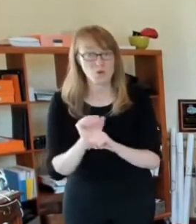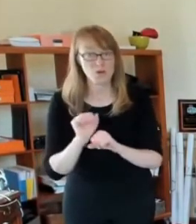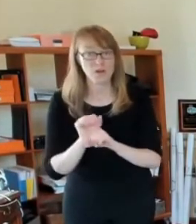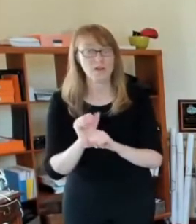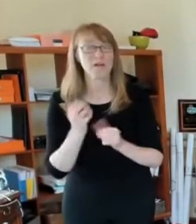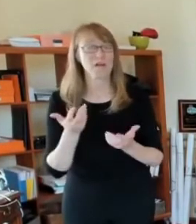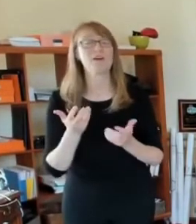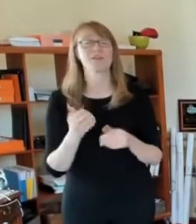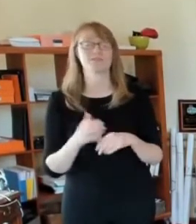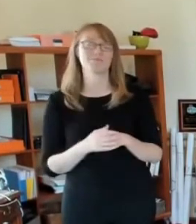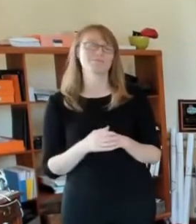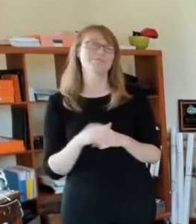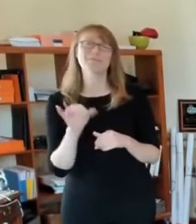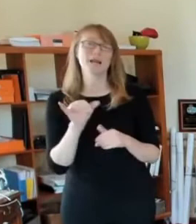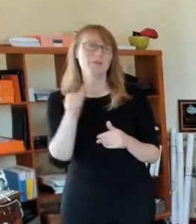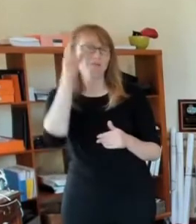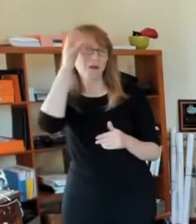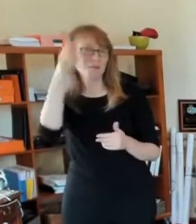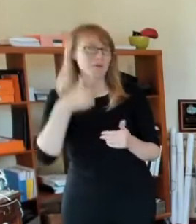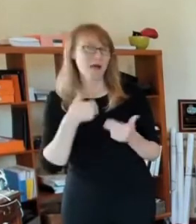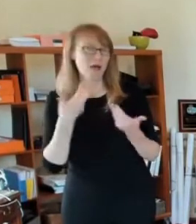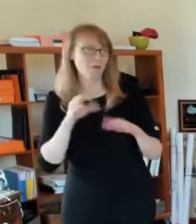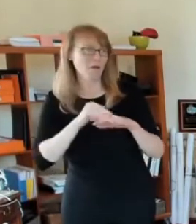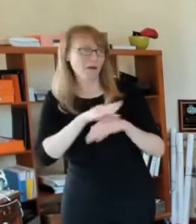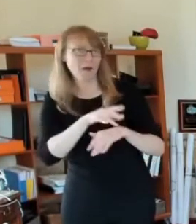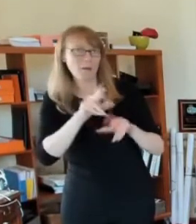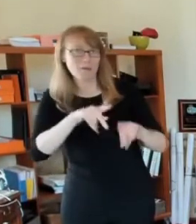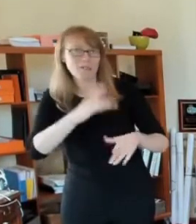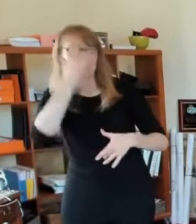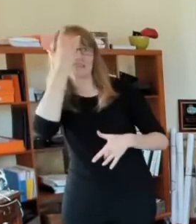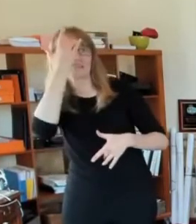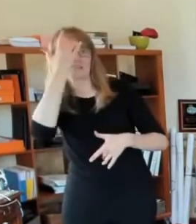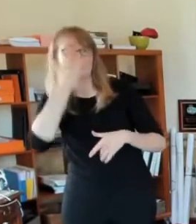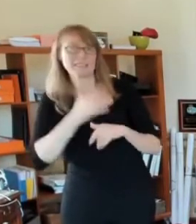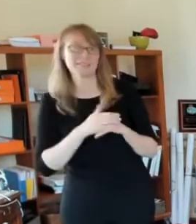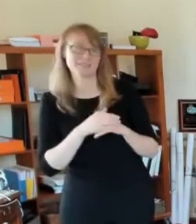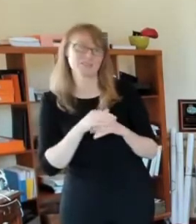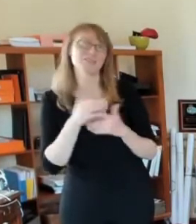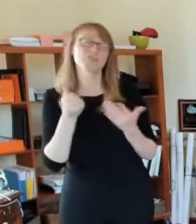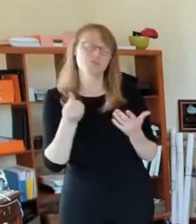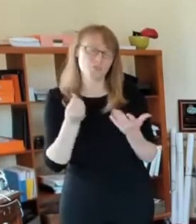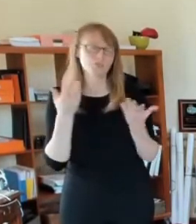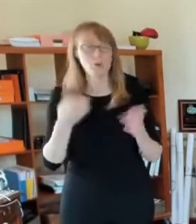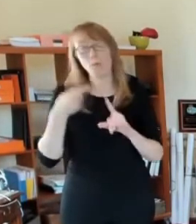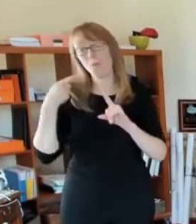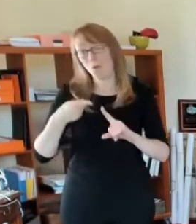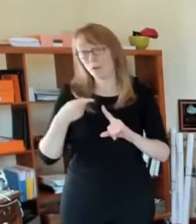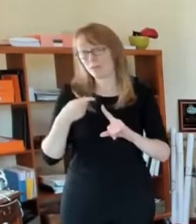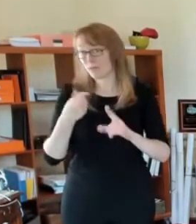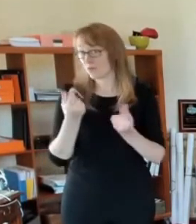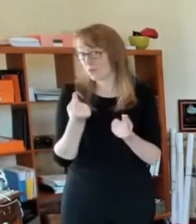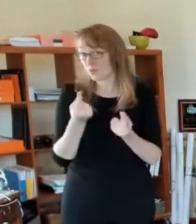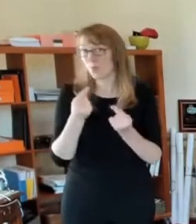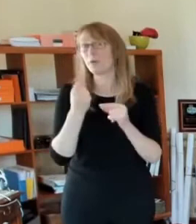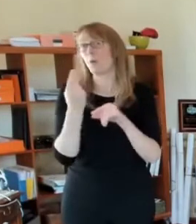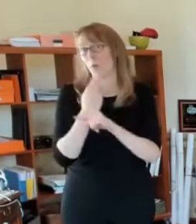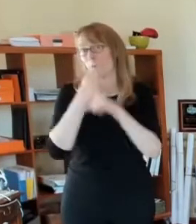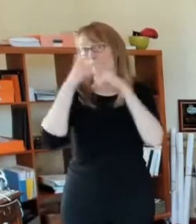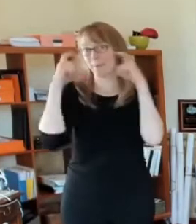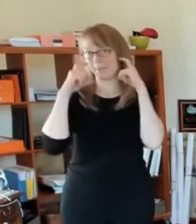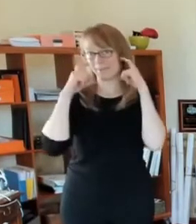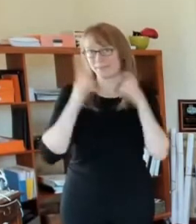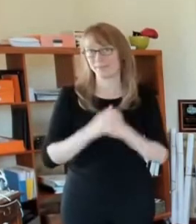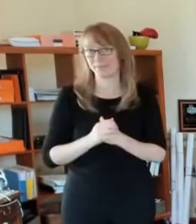wearing your mask. Now, next subject, we're going to talk about the census and I'm going to just give a couple of introductory